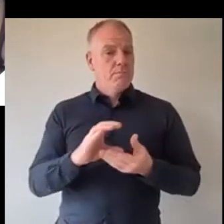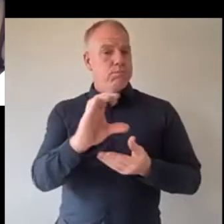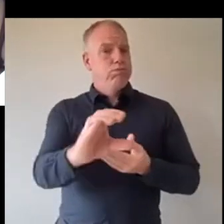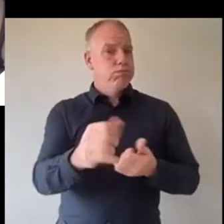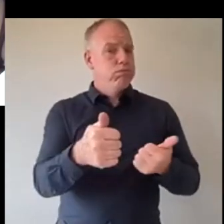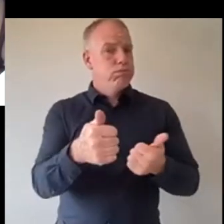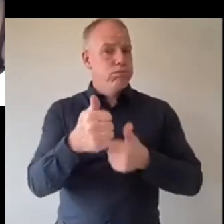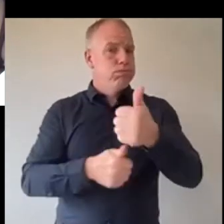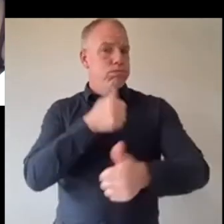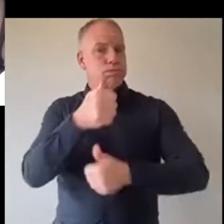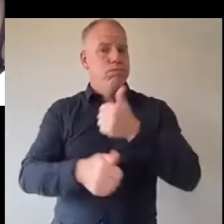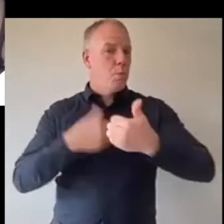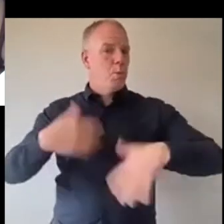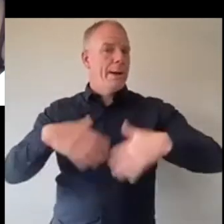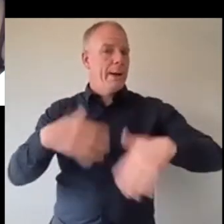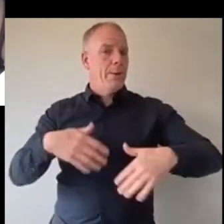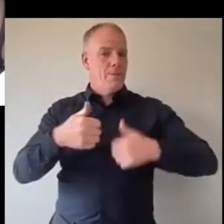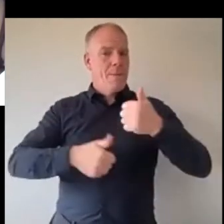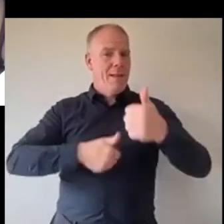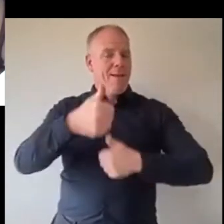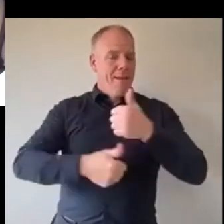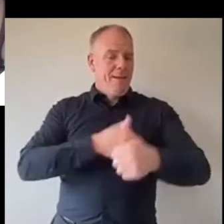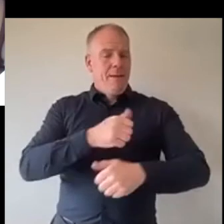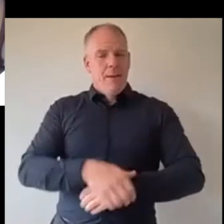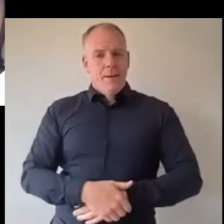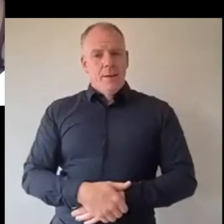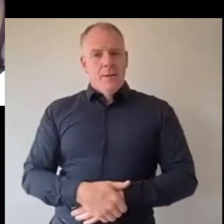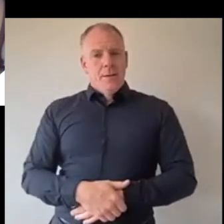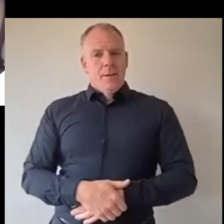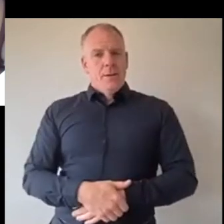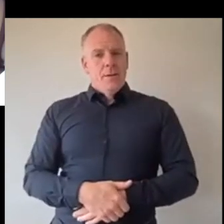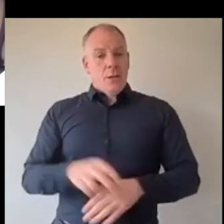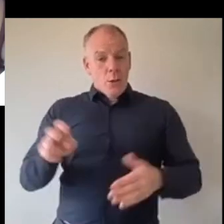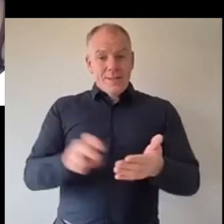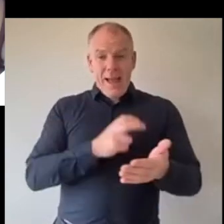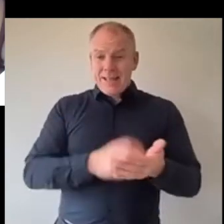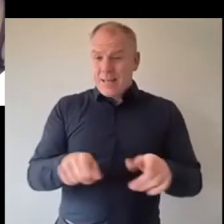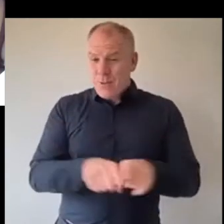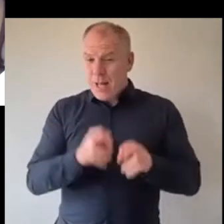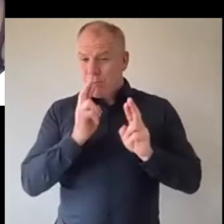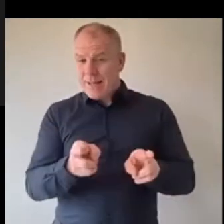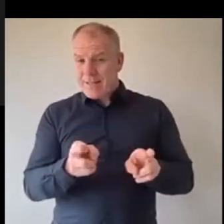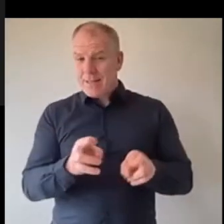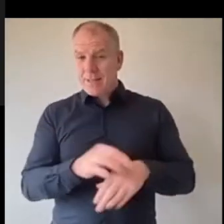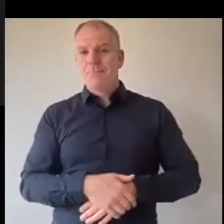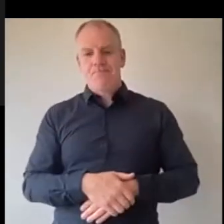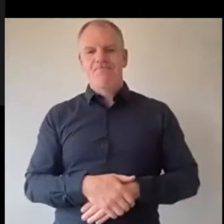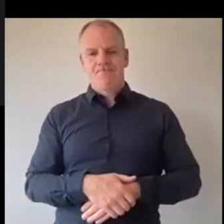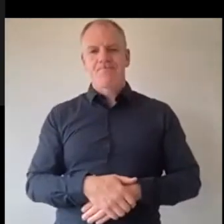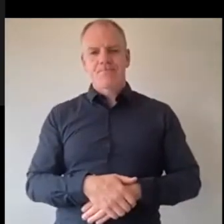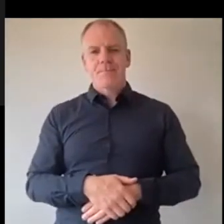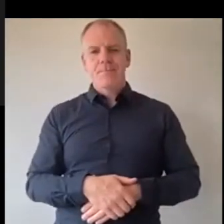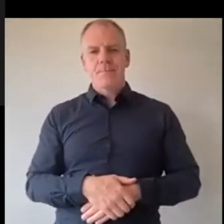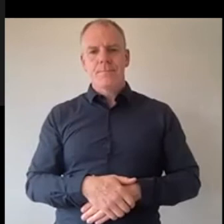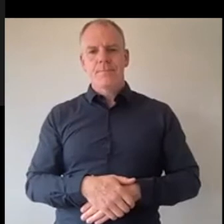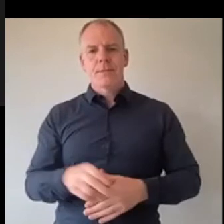seriously incredible work and fair play to you and you also danced somewhere as well yeah I am I danced